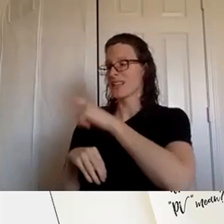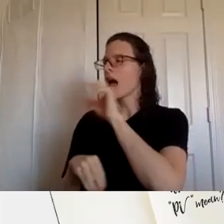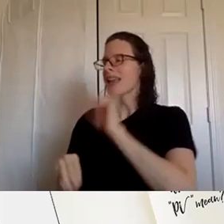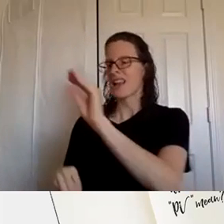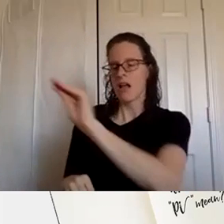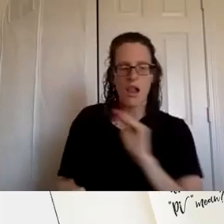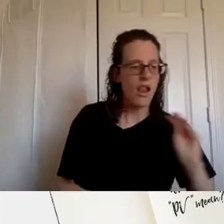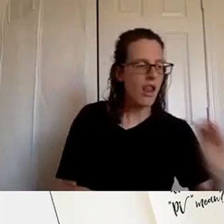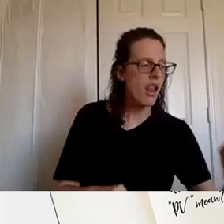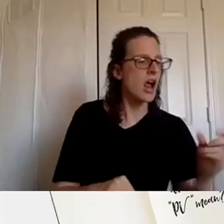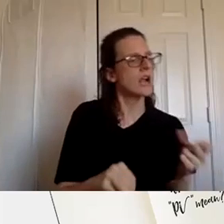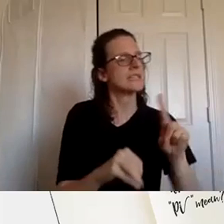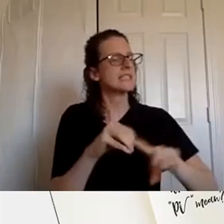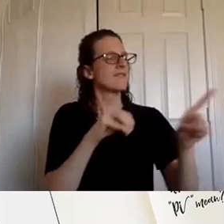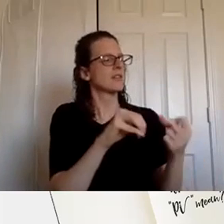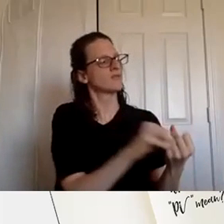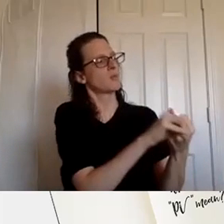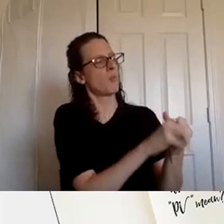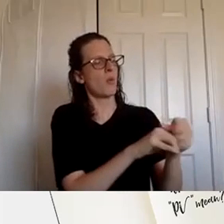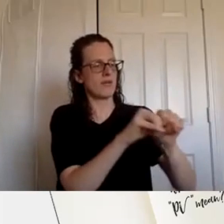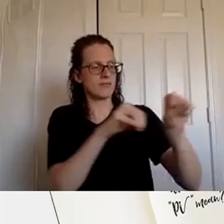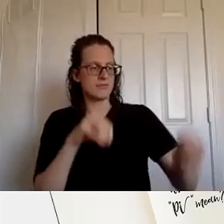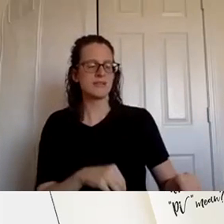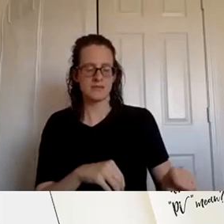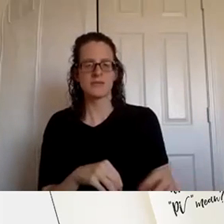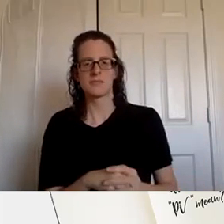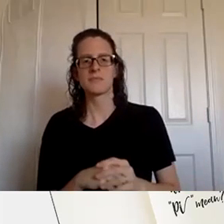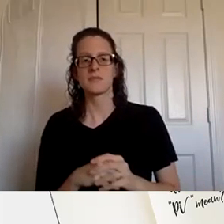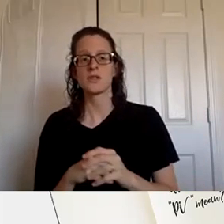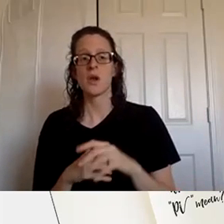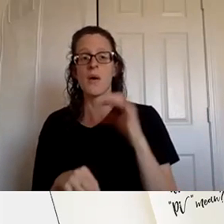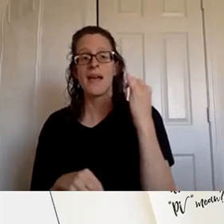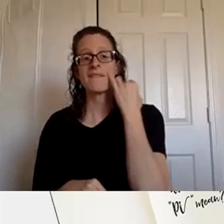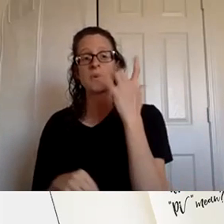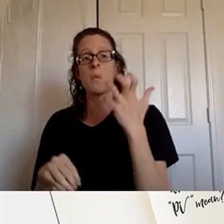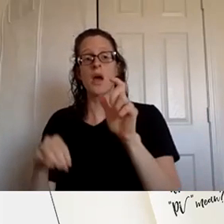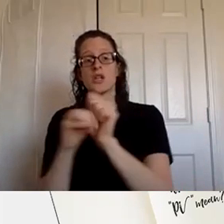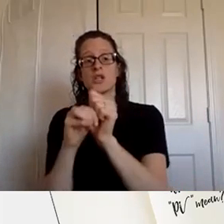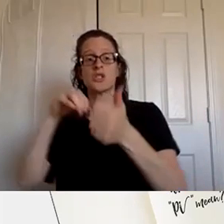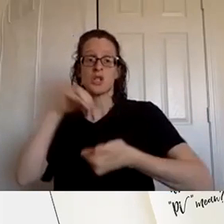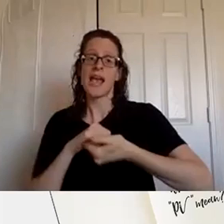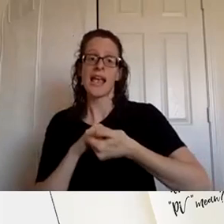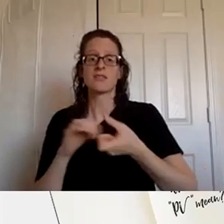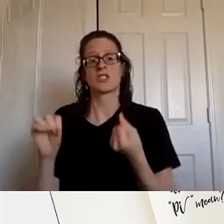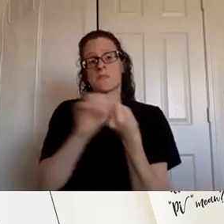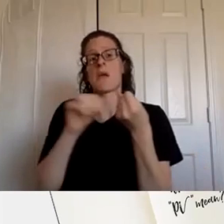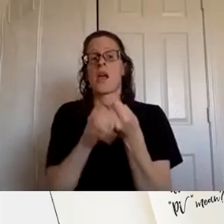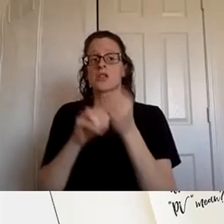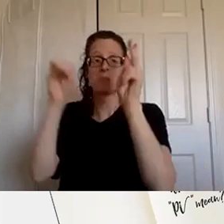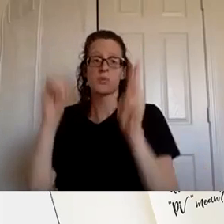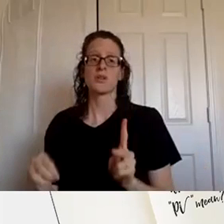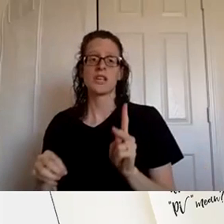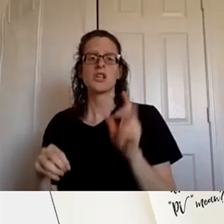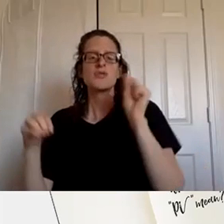member being enrolled um changing an enroller sponsor allows you to be more